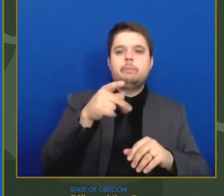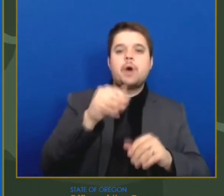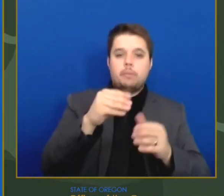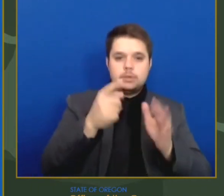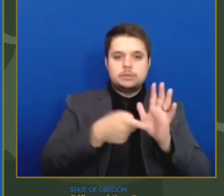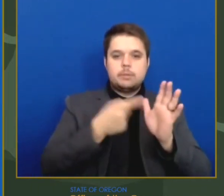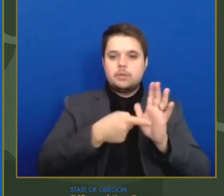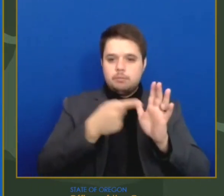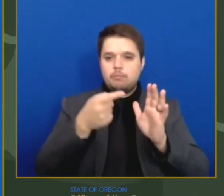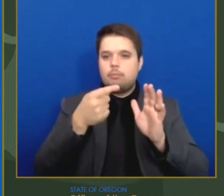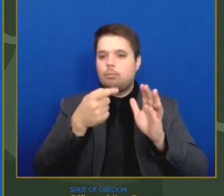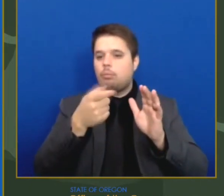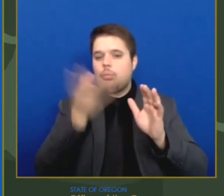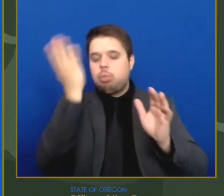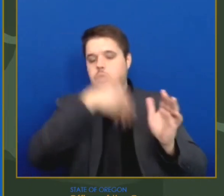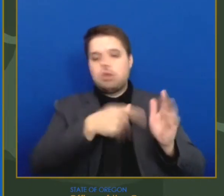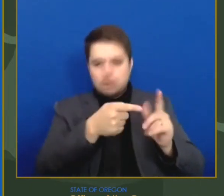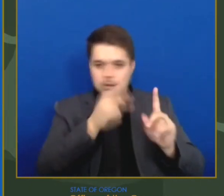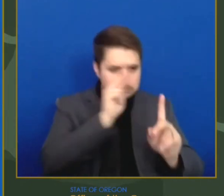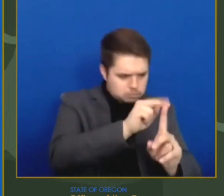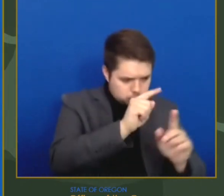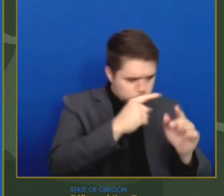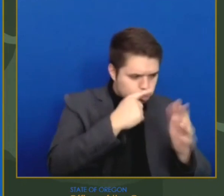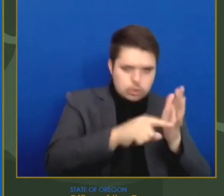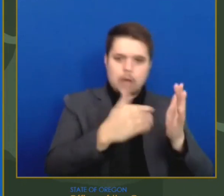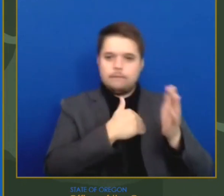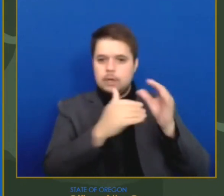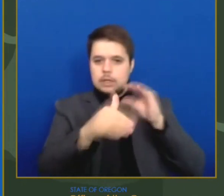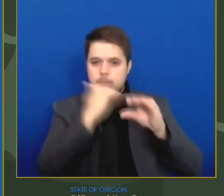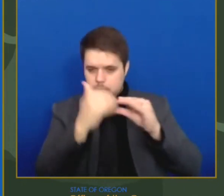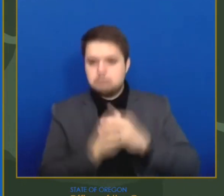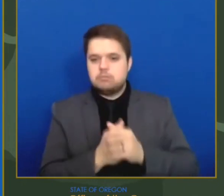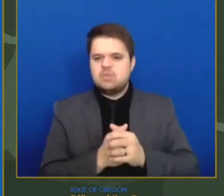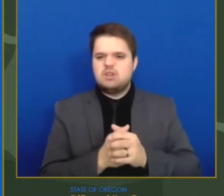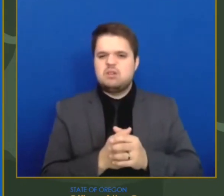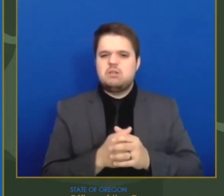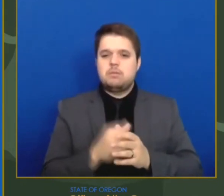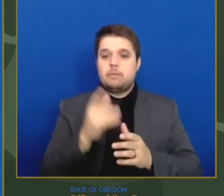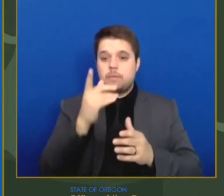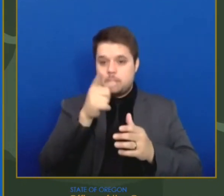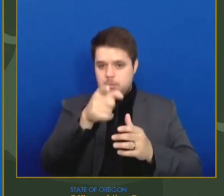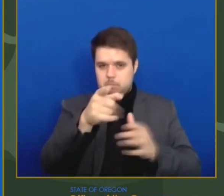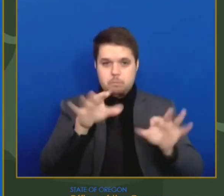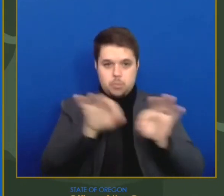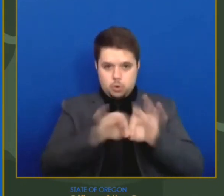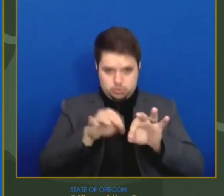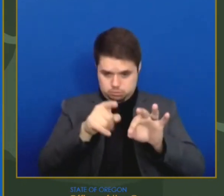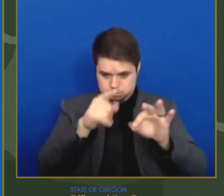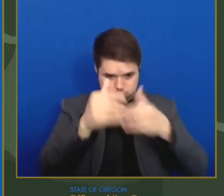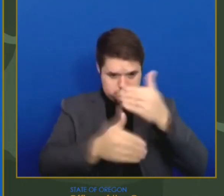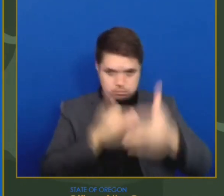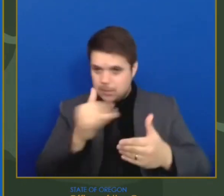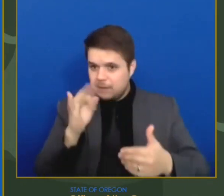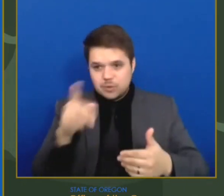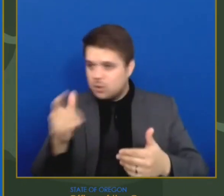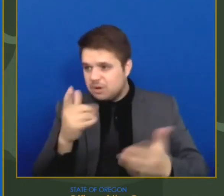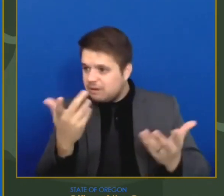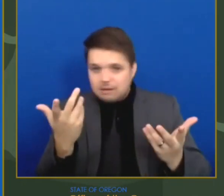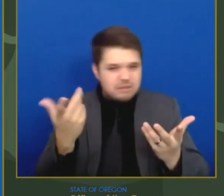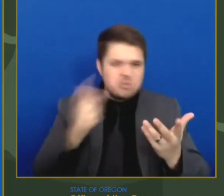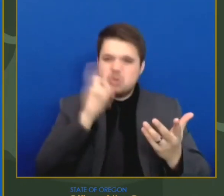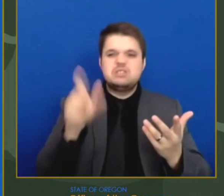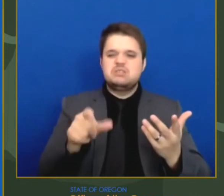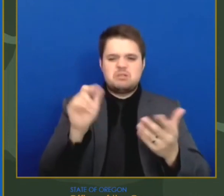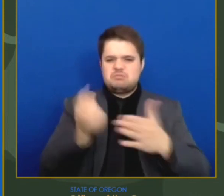GVO account. Finally, I want to end on one important point, which is related to the information Dr. Seidlinger and Dr. Edwards will provide